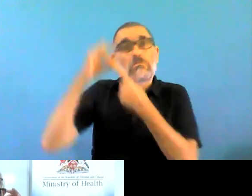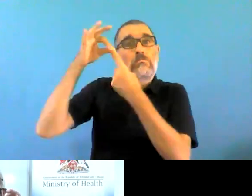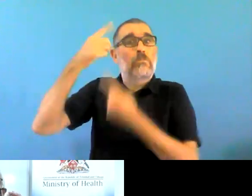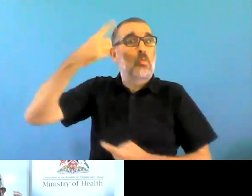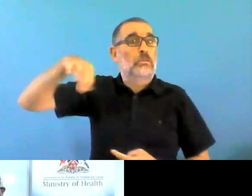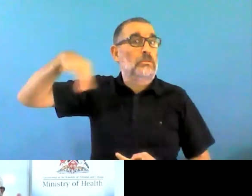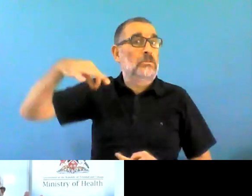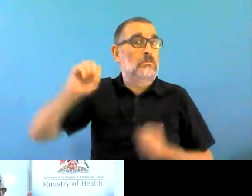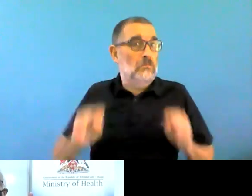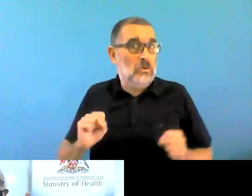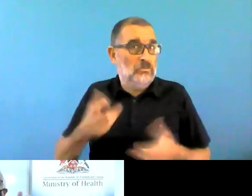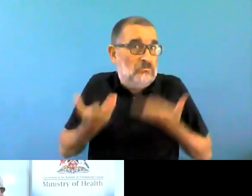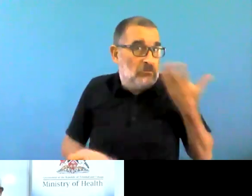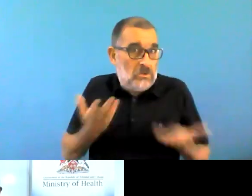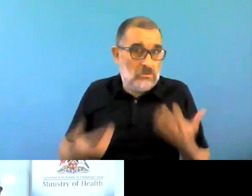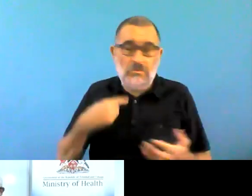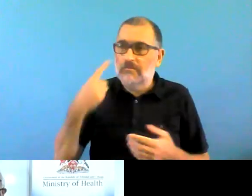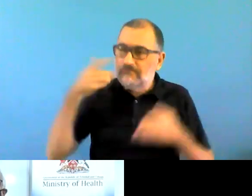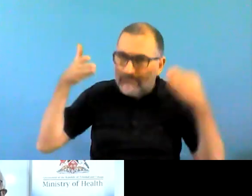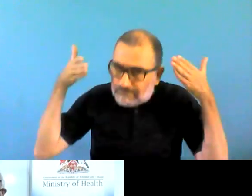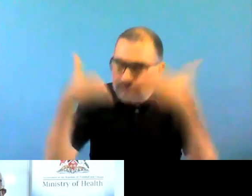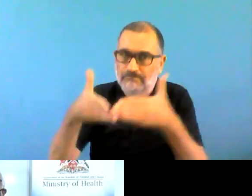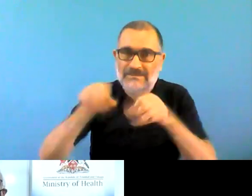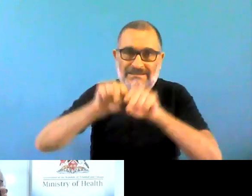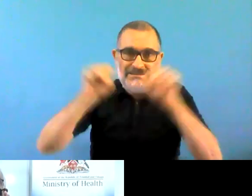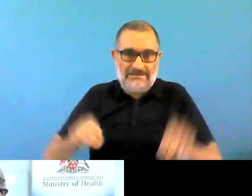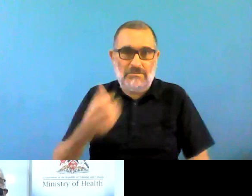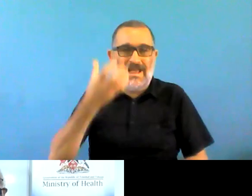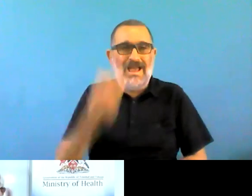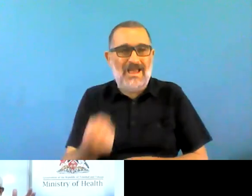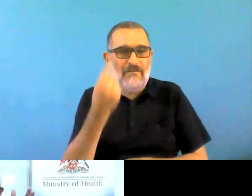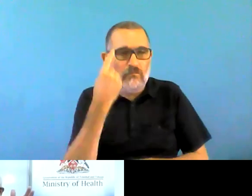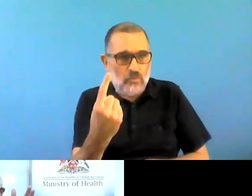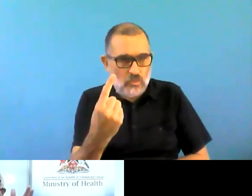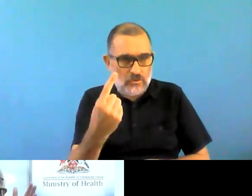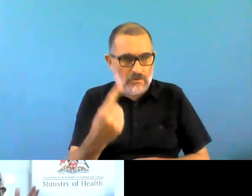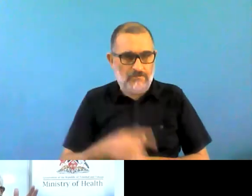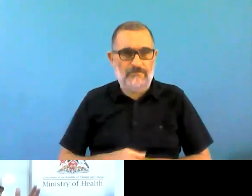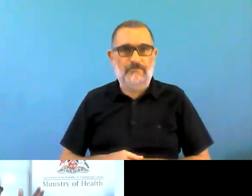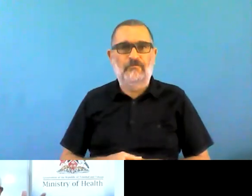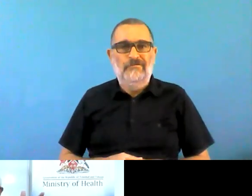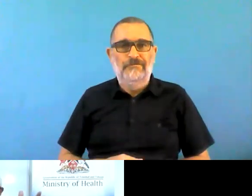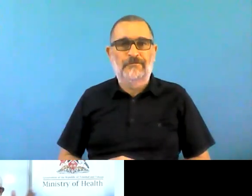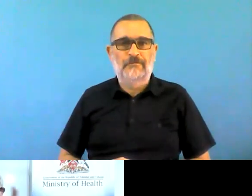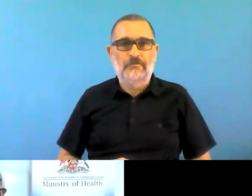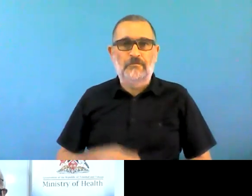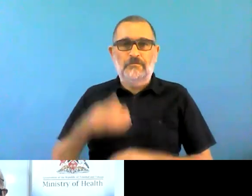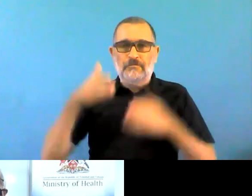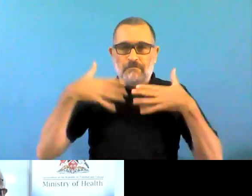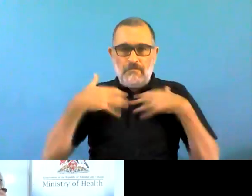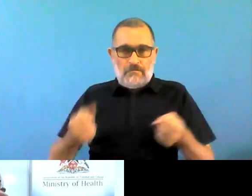treating both acute and chronic patients. We have patients to be housed there for 30 and 40 years.